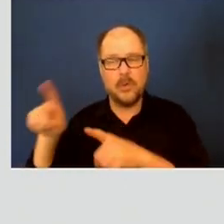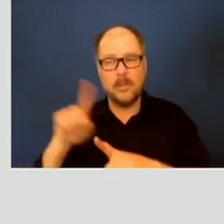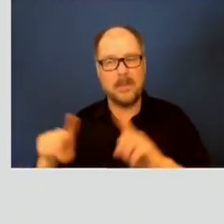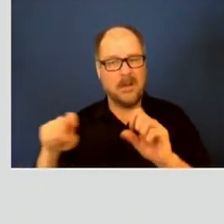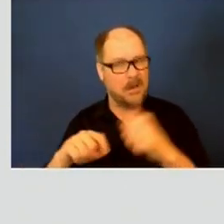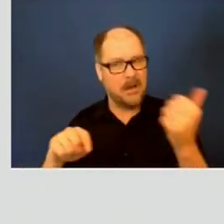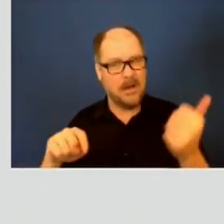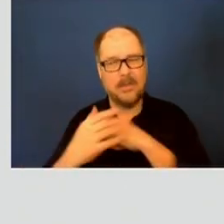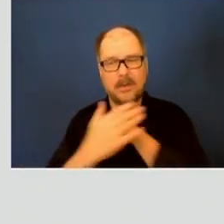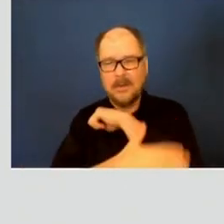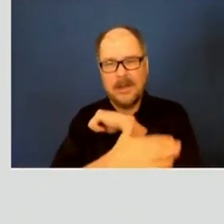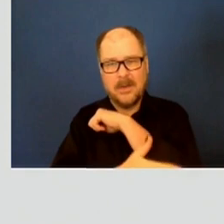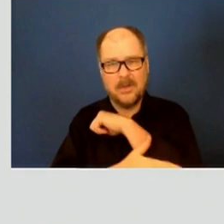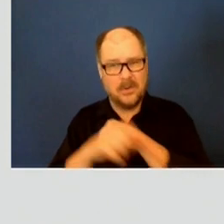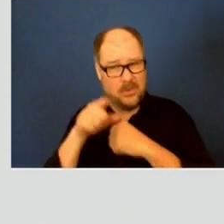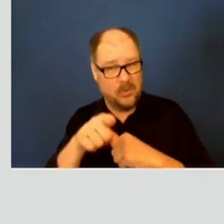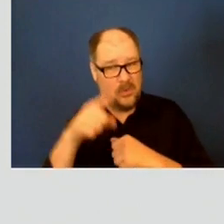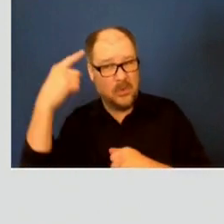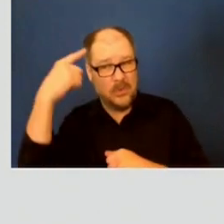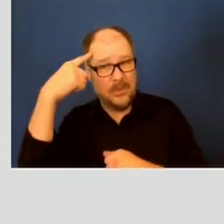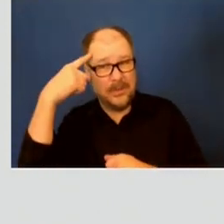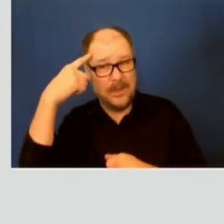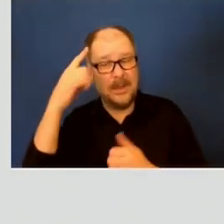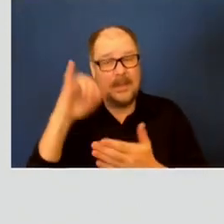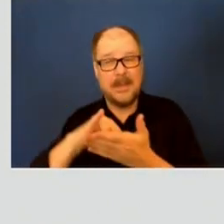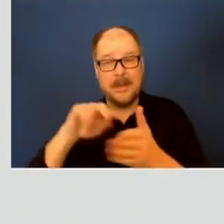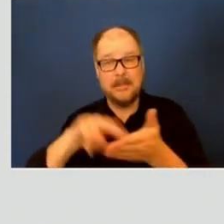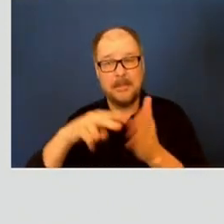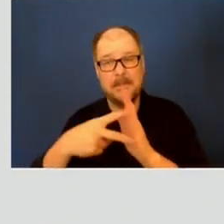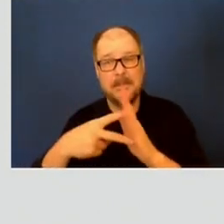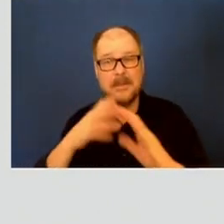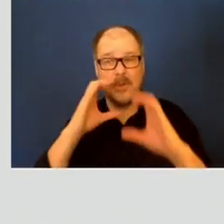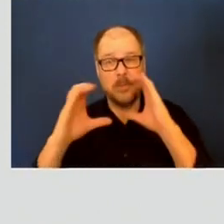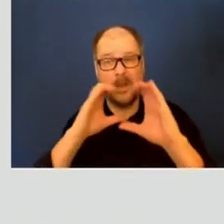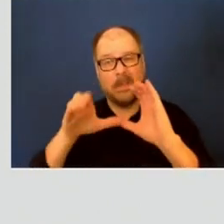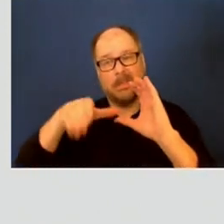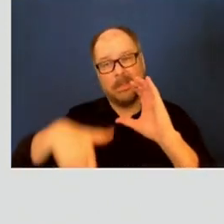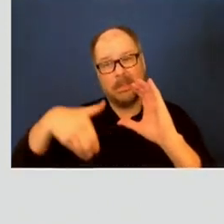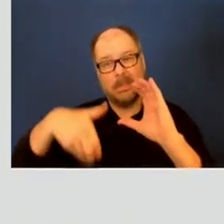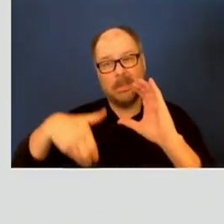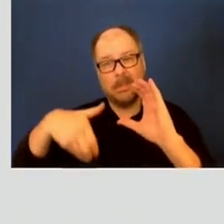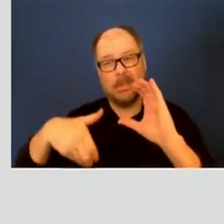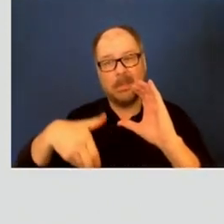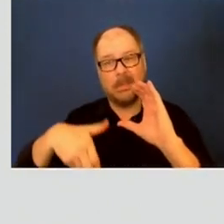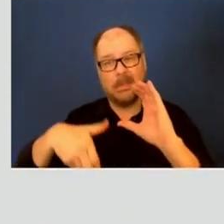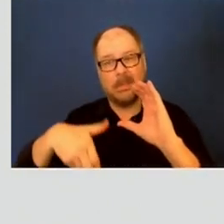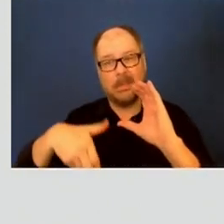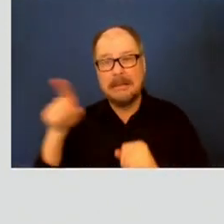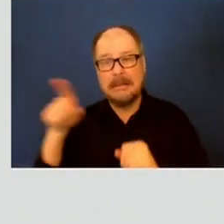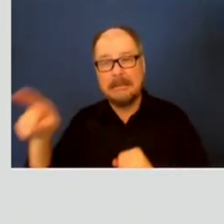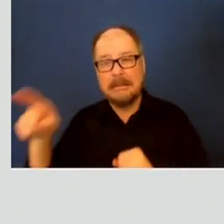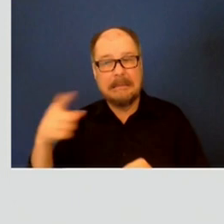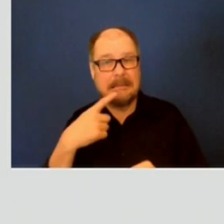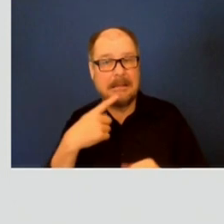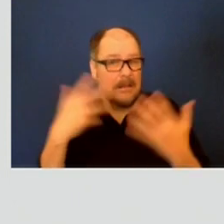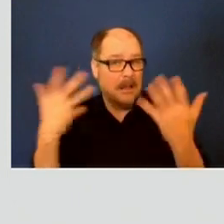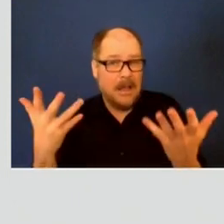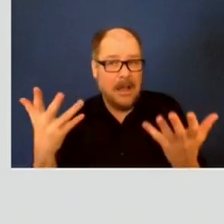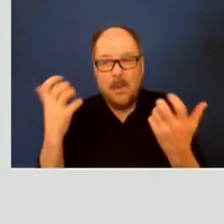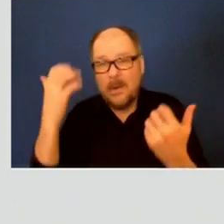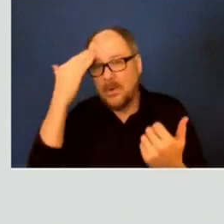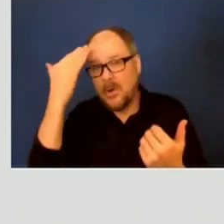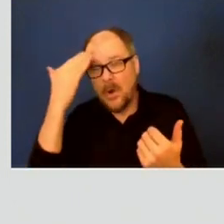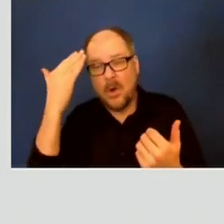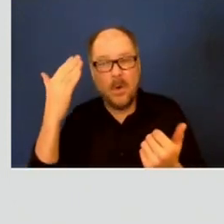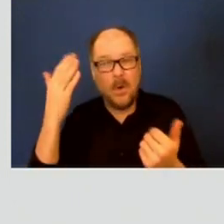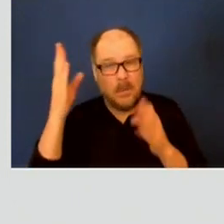Do you think that was maybe just a breakdown in communication or something like that? Because he said, look, because all he was looking for were logistics and